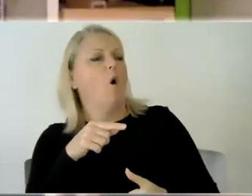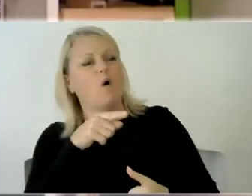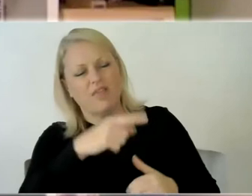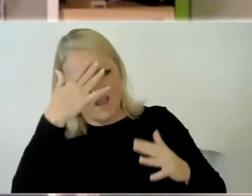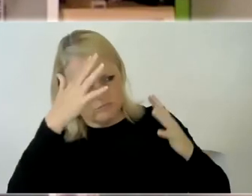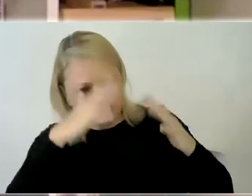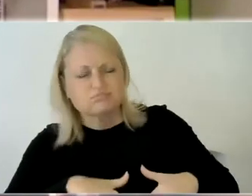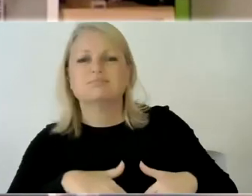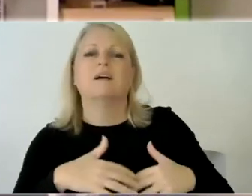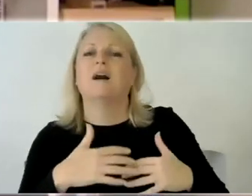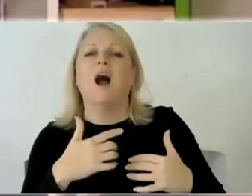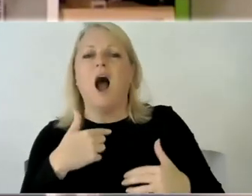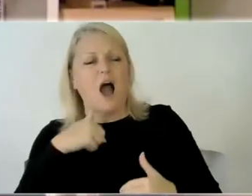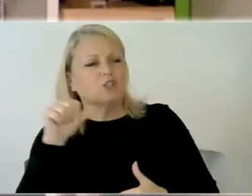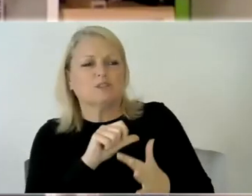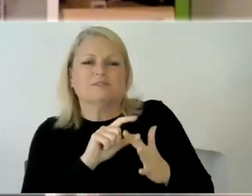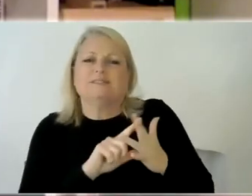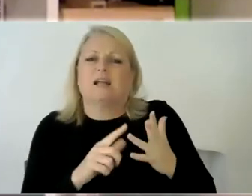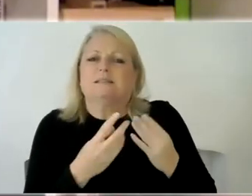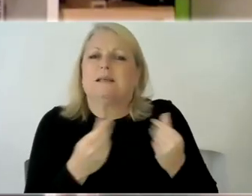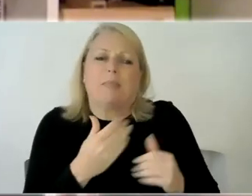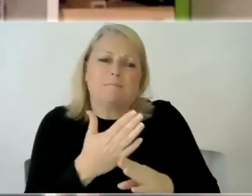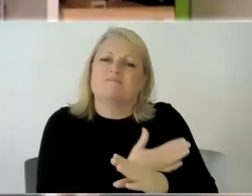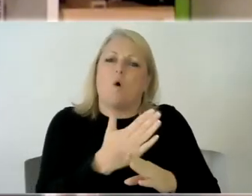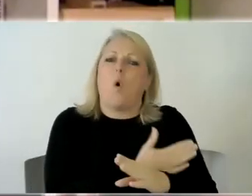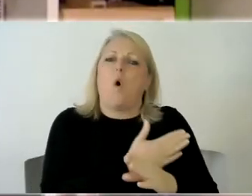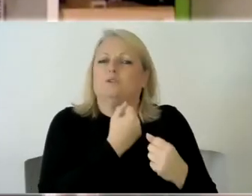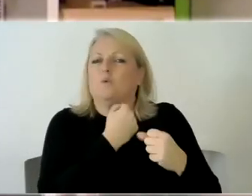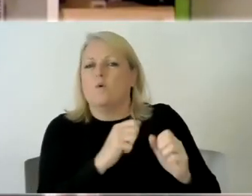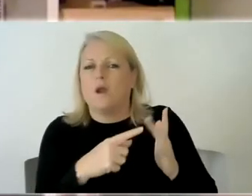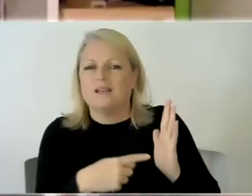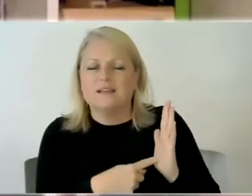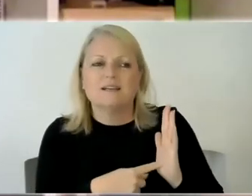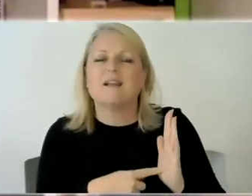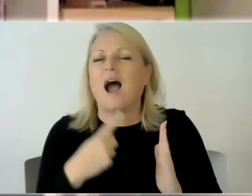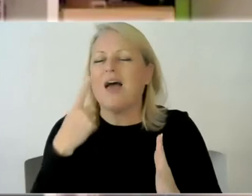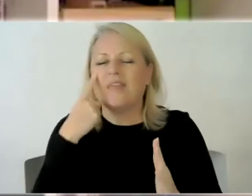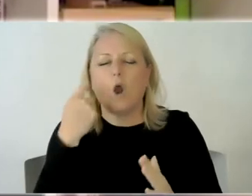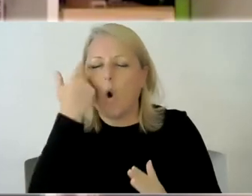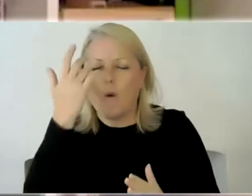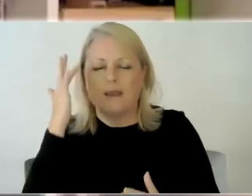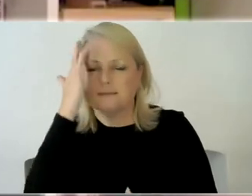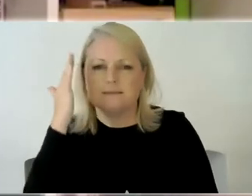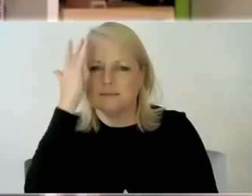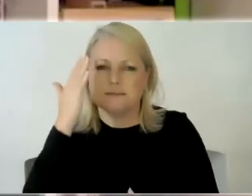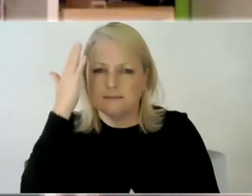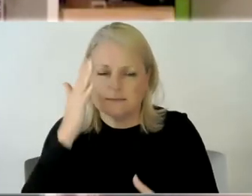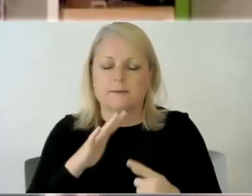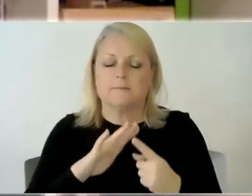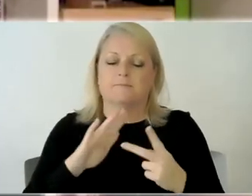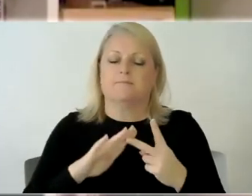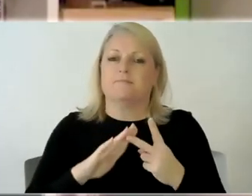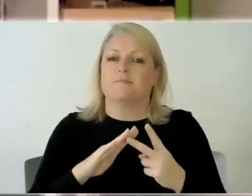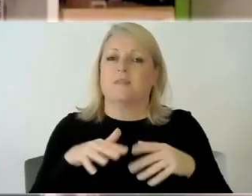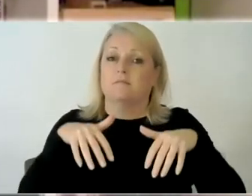um so i think that's that's always there um i think isolation is is a big thing for